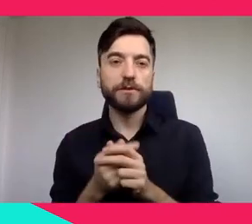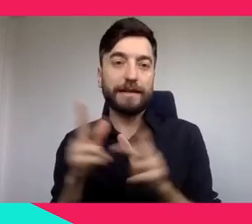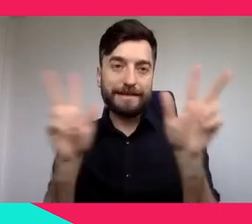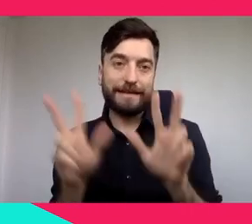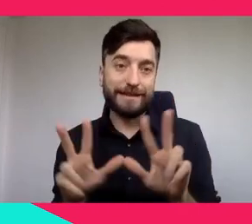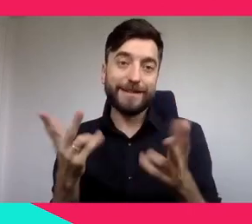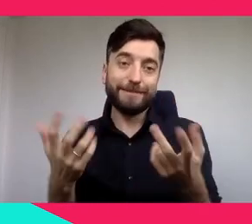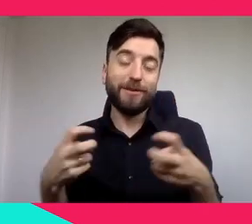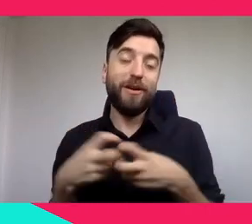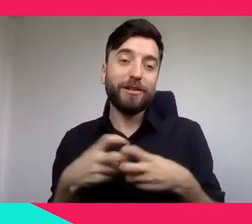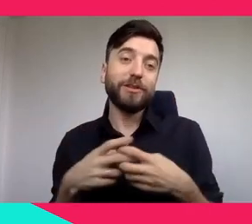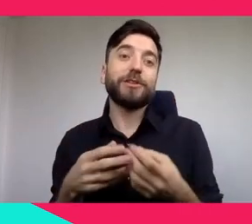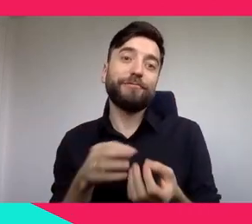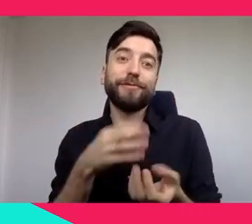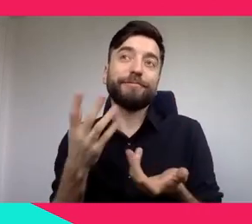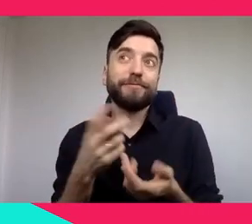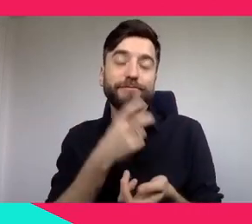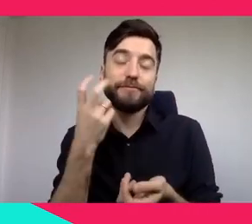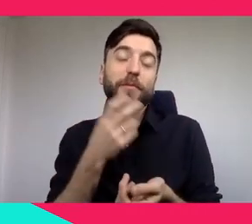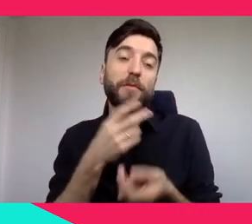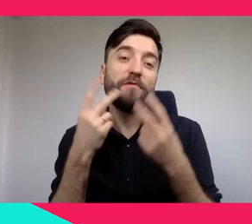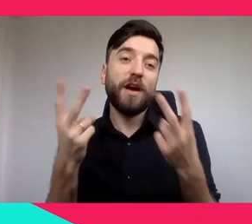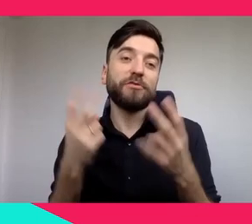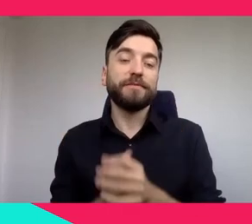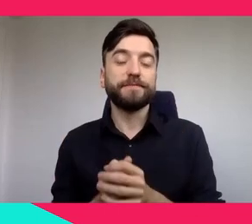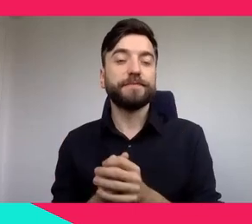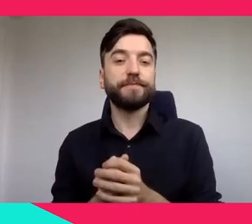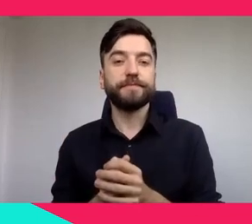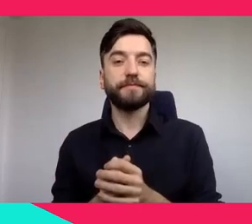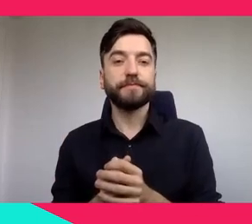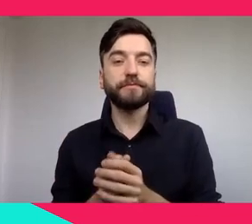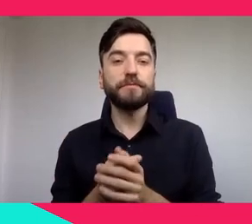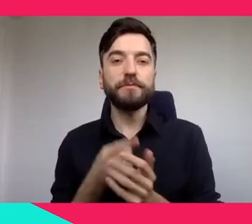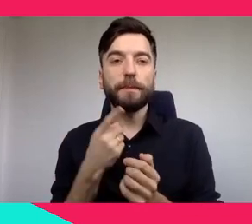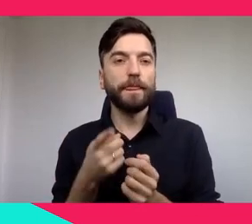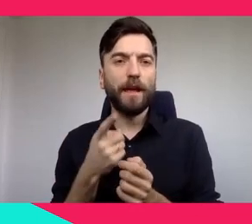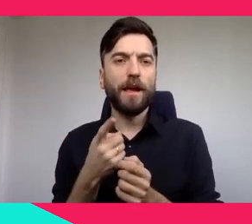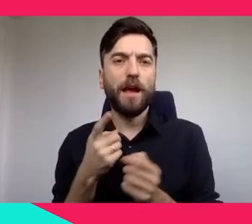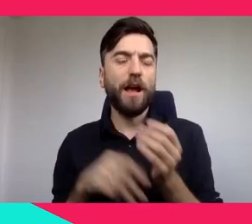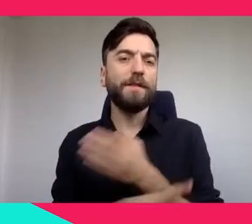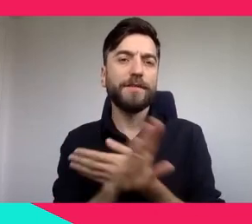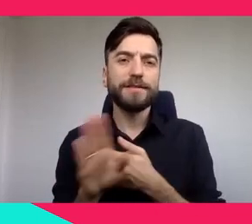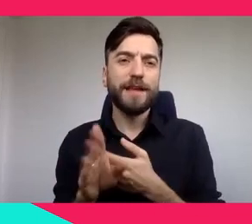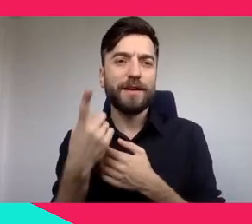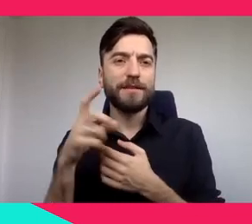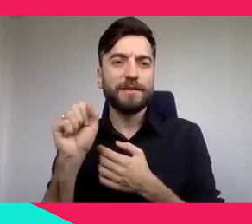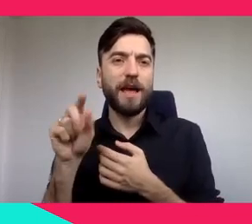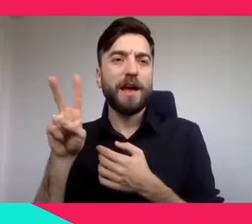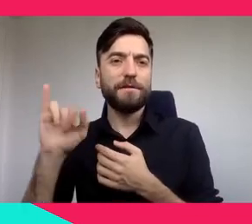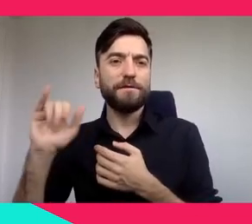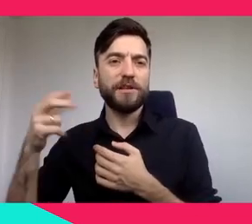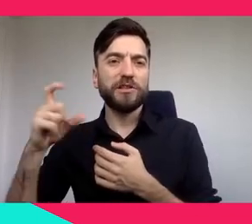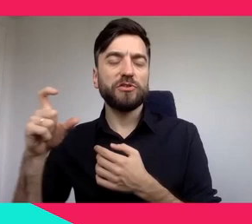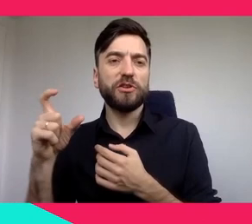in the success of the da Vinci exhibition, which set the record of 1.1 million